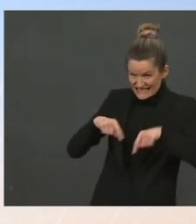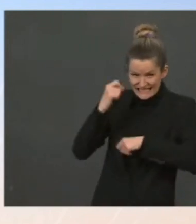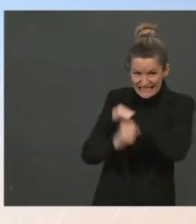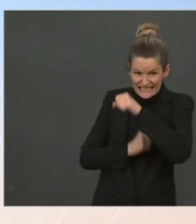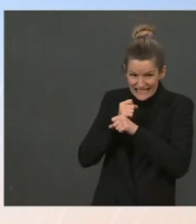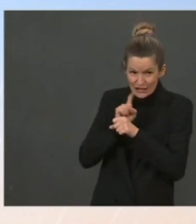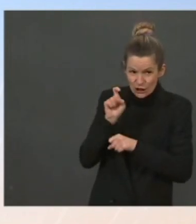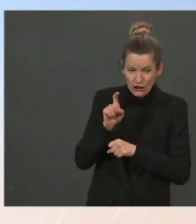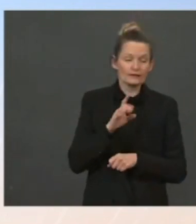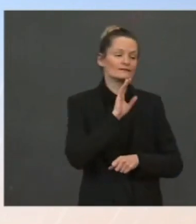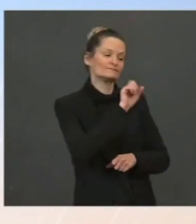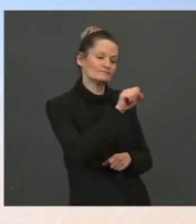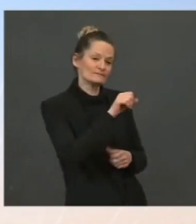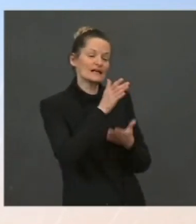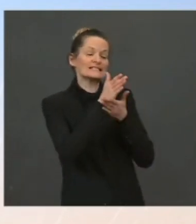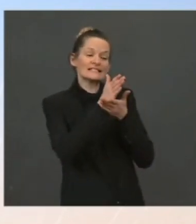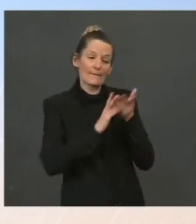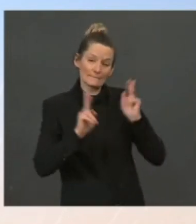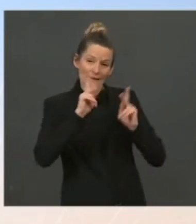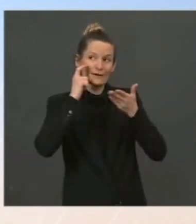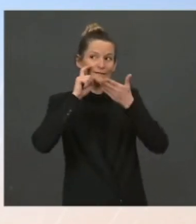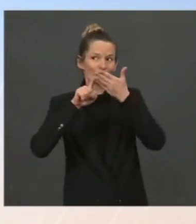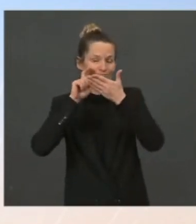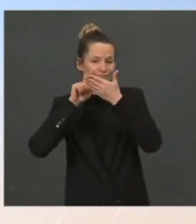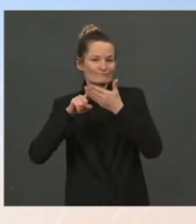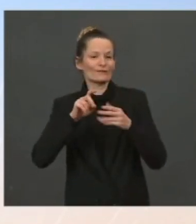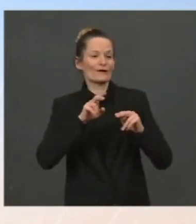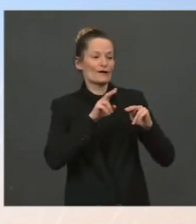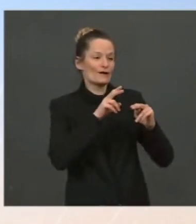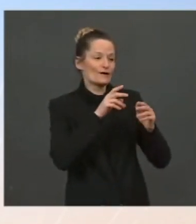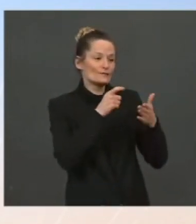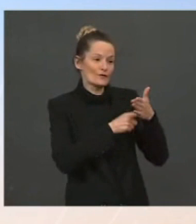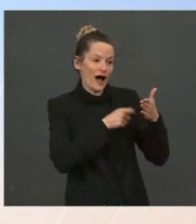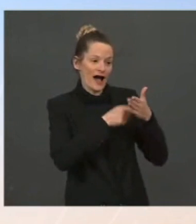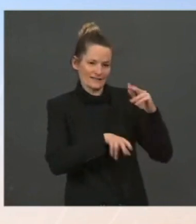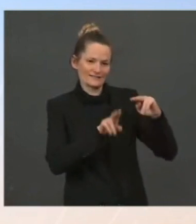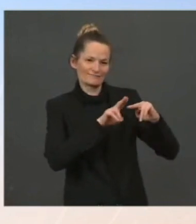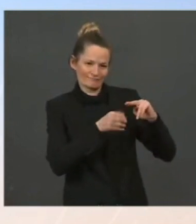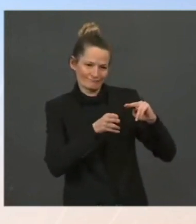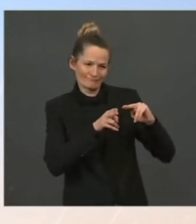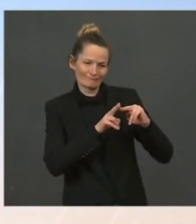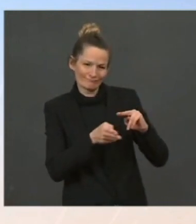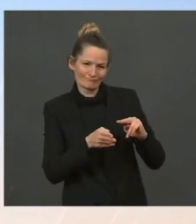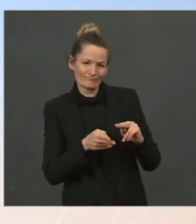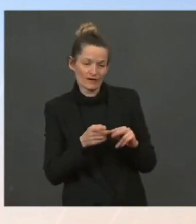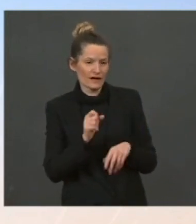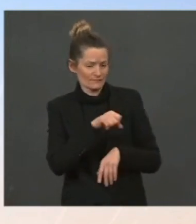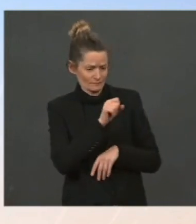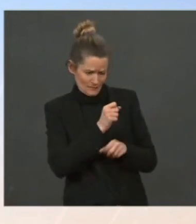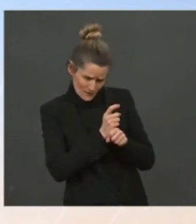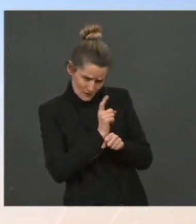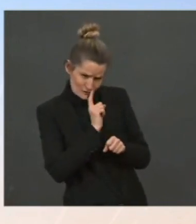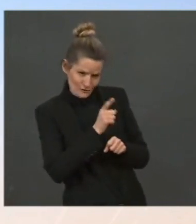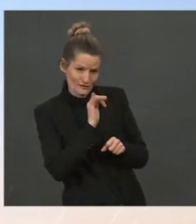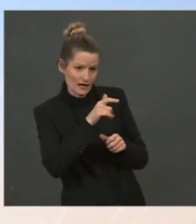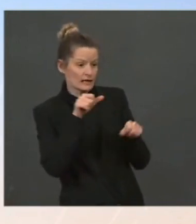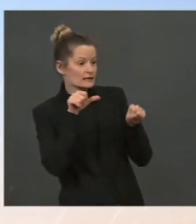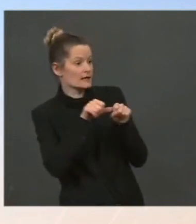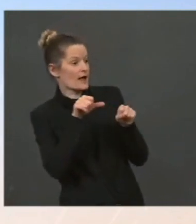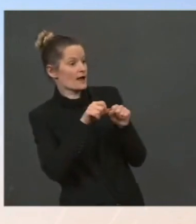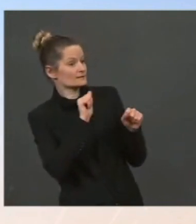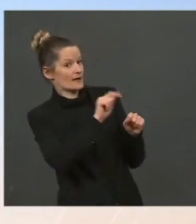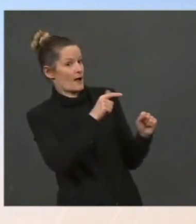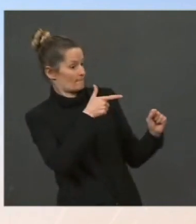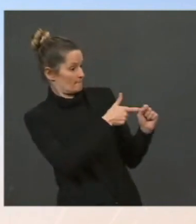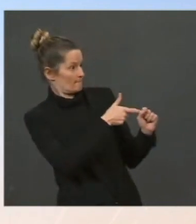over the next bit. But again, we want to make sure that the gas prices at the pump are not